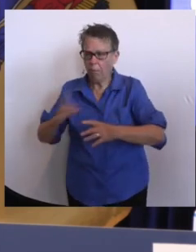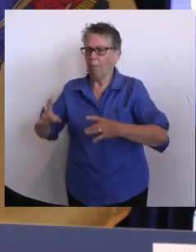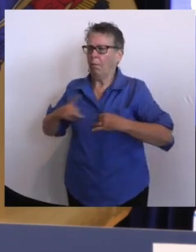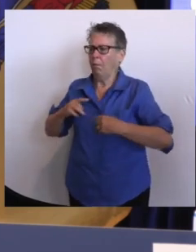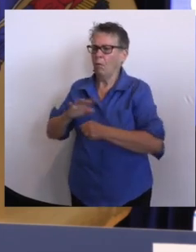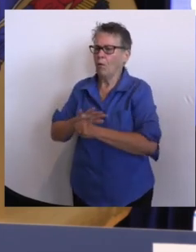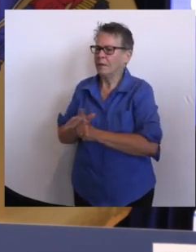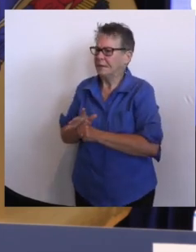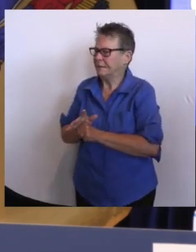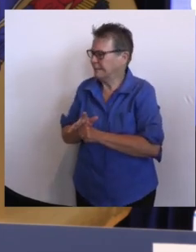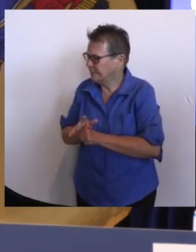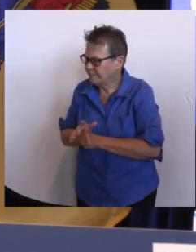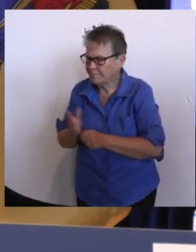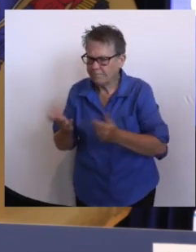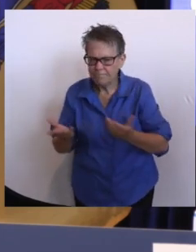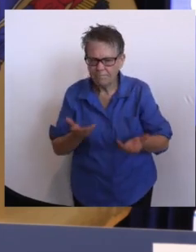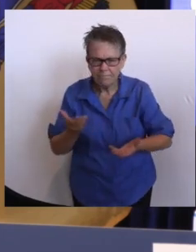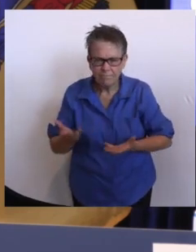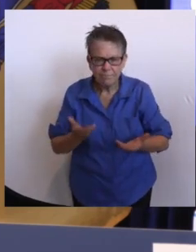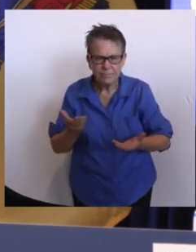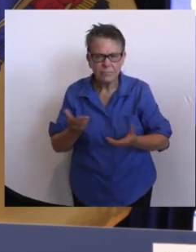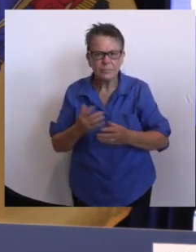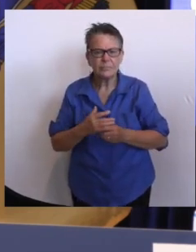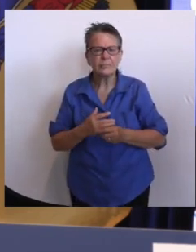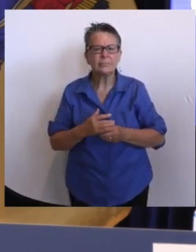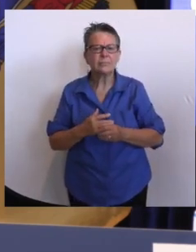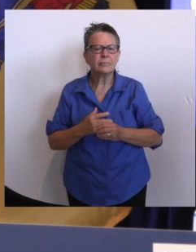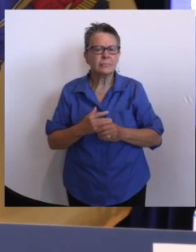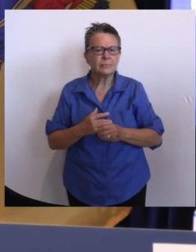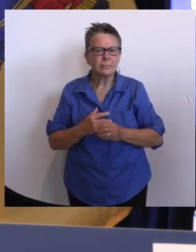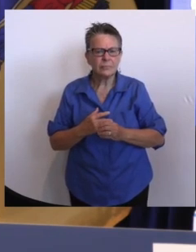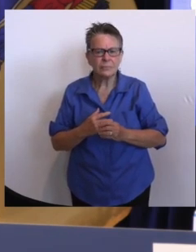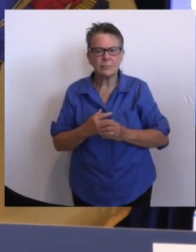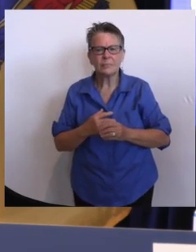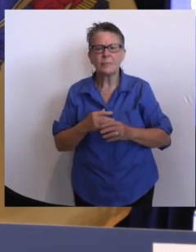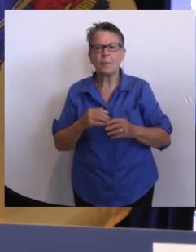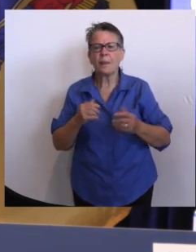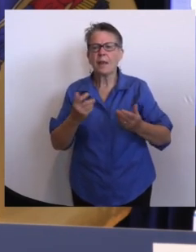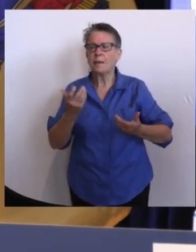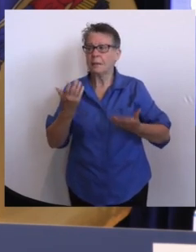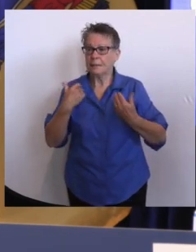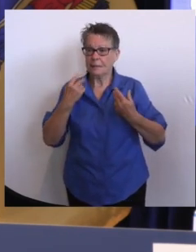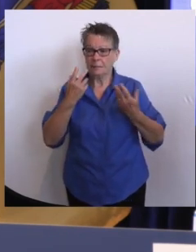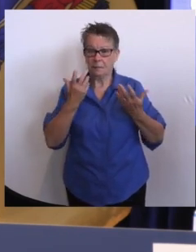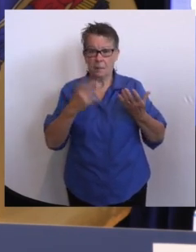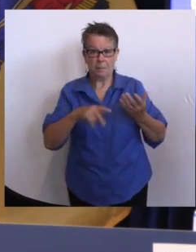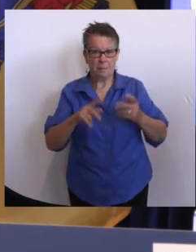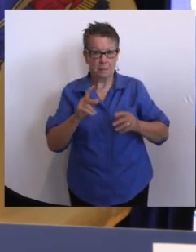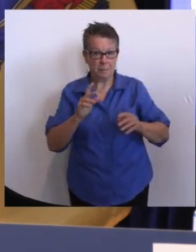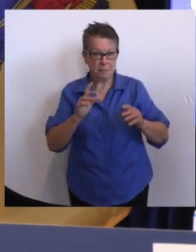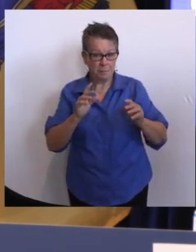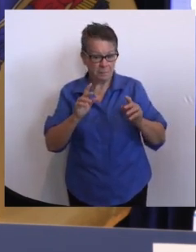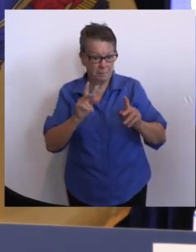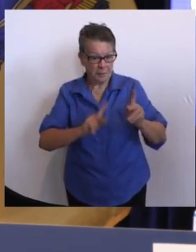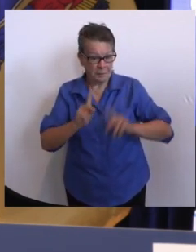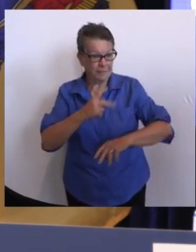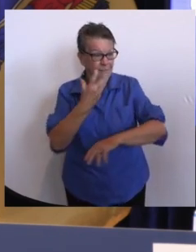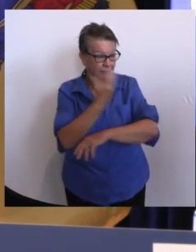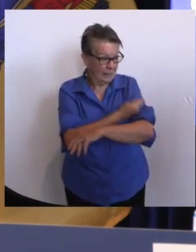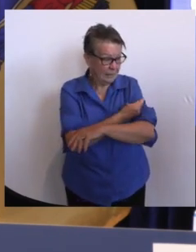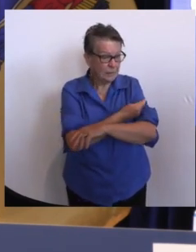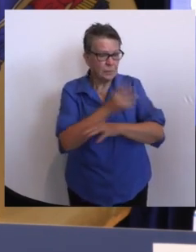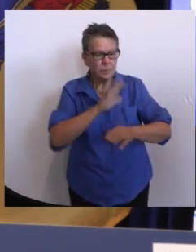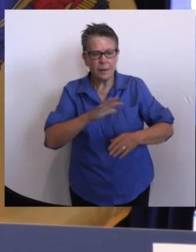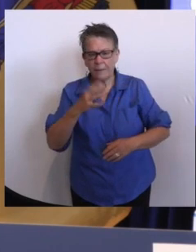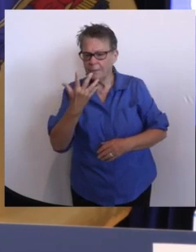vaccinated are about five times or so less likely to get sick in the first place and then slightly more than 10 times less likely to be hospitalized and or died